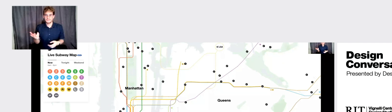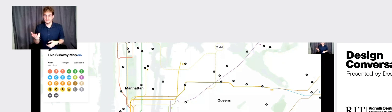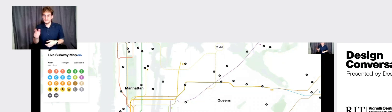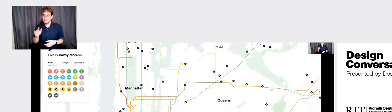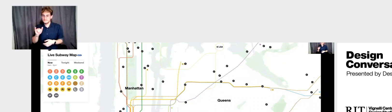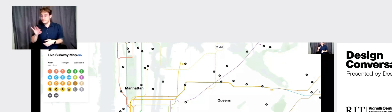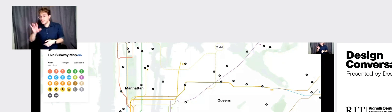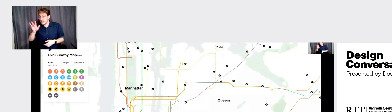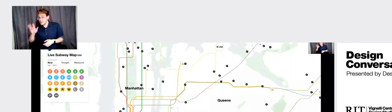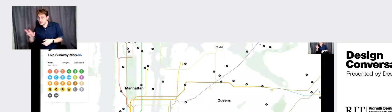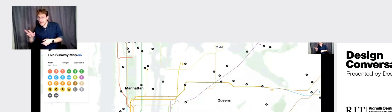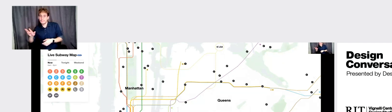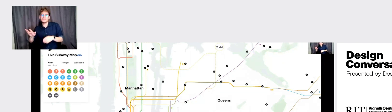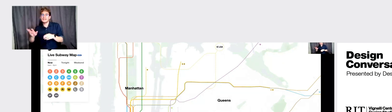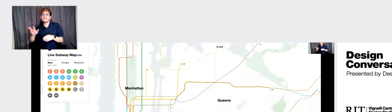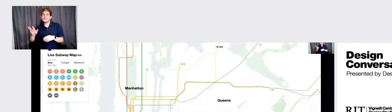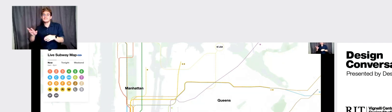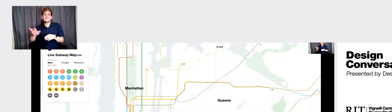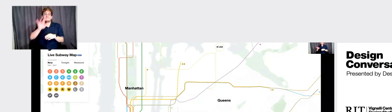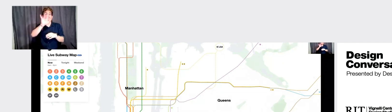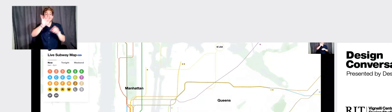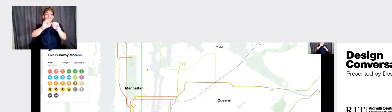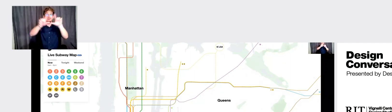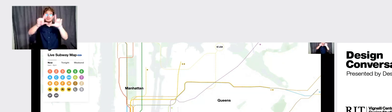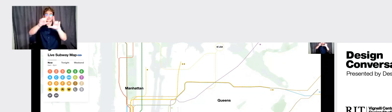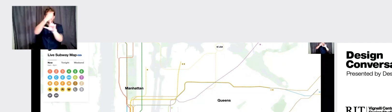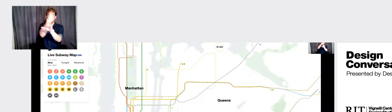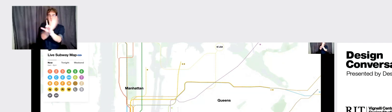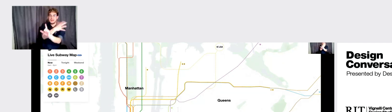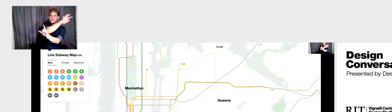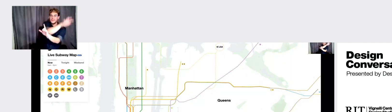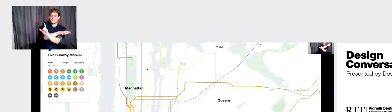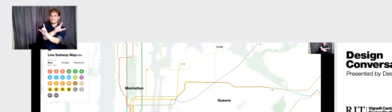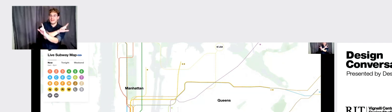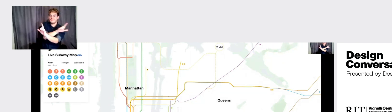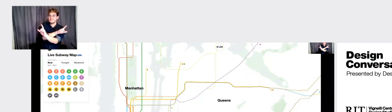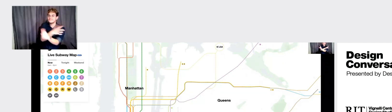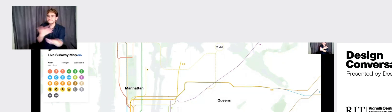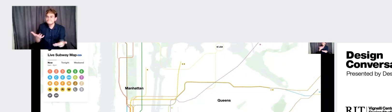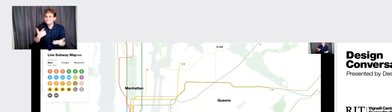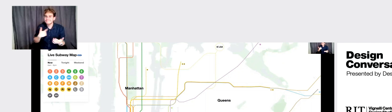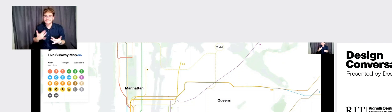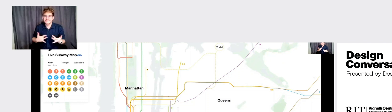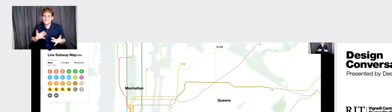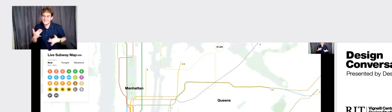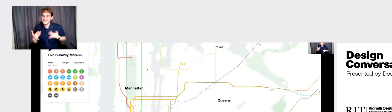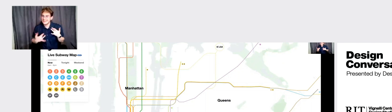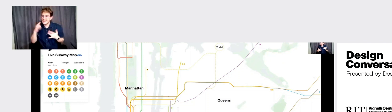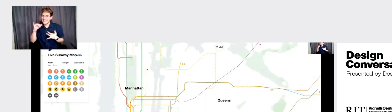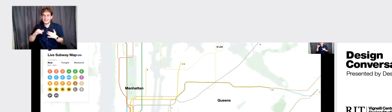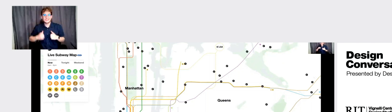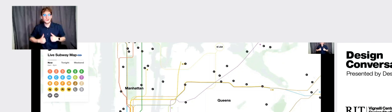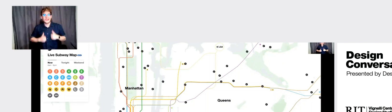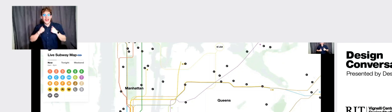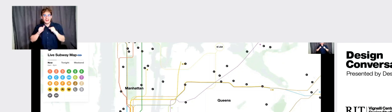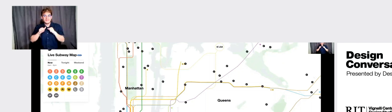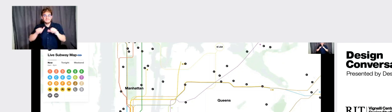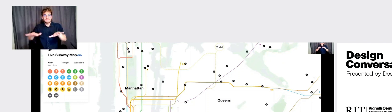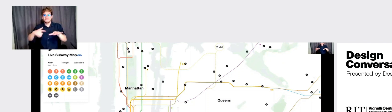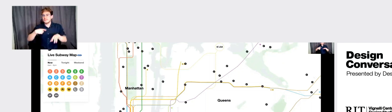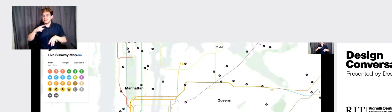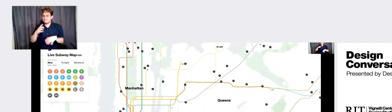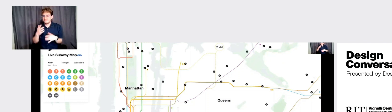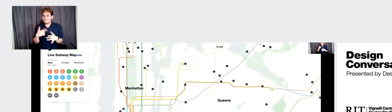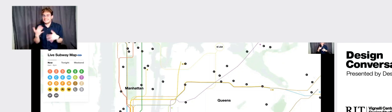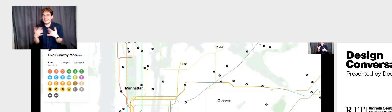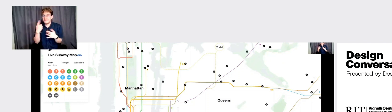in one of them, you get more details on the left. So it's really useful, really cool. I can't wait for this to, to go live. Uh, and I can't wait for,